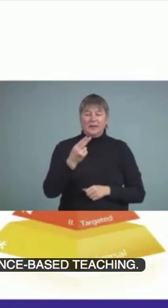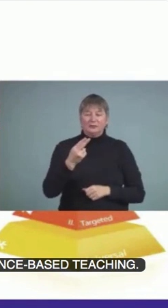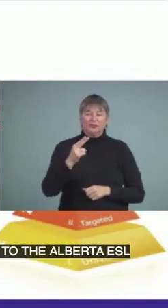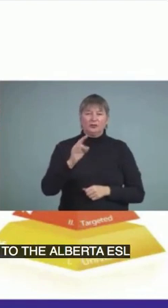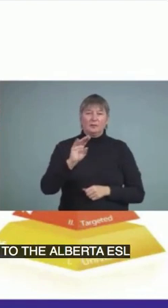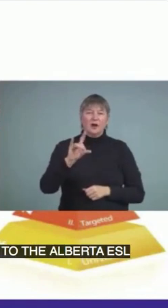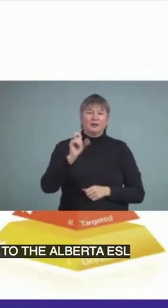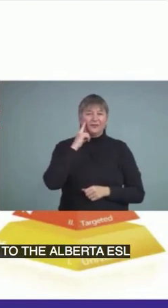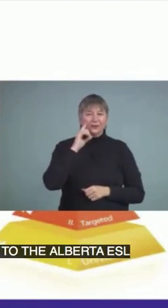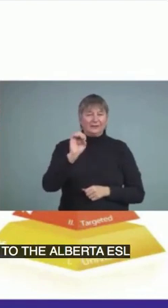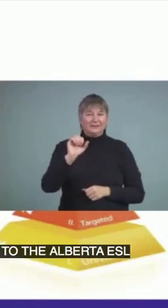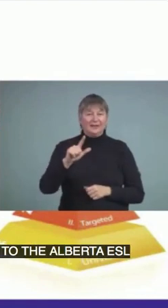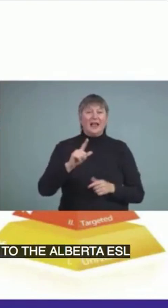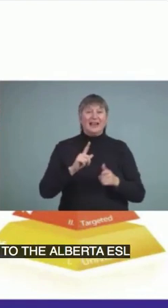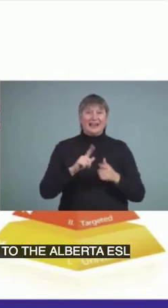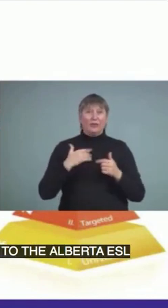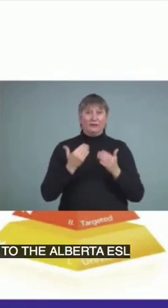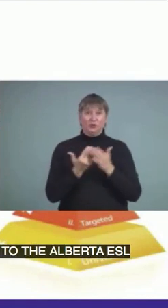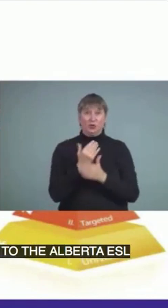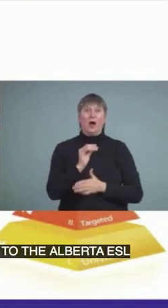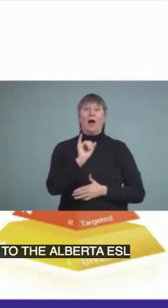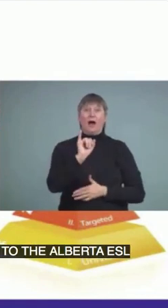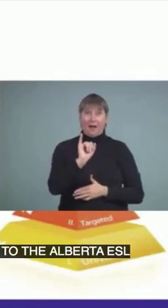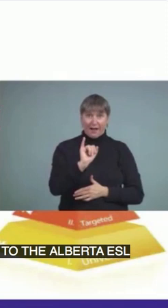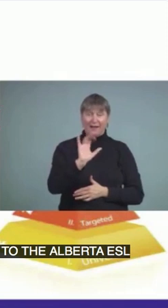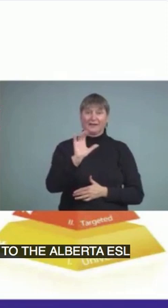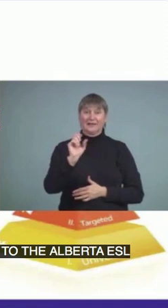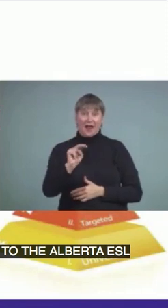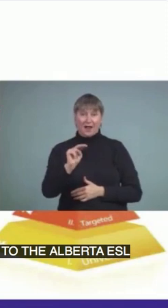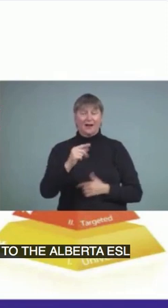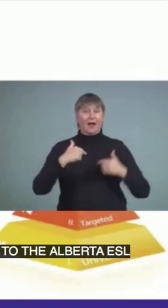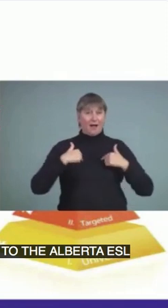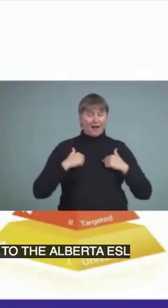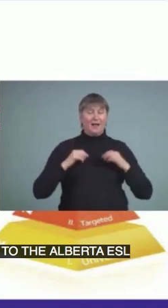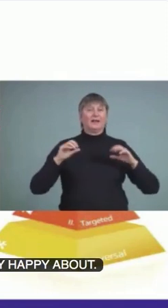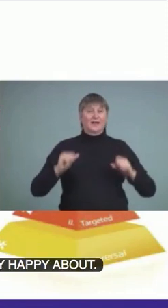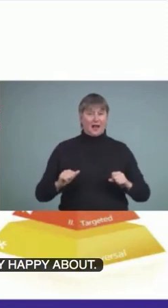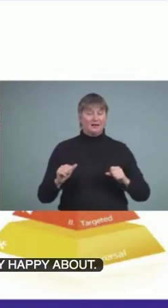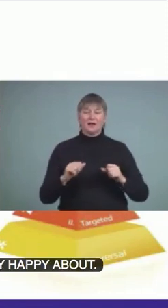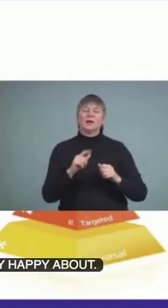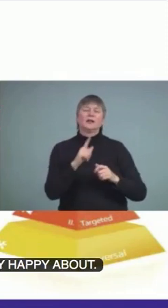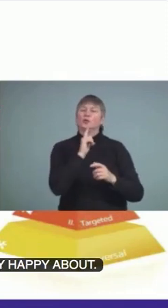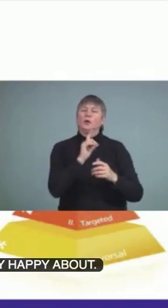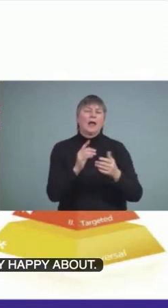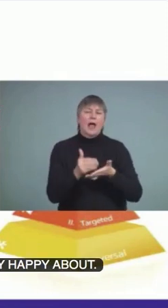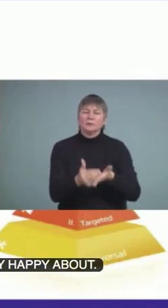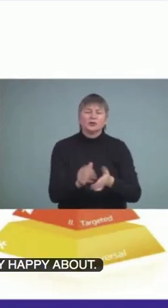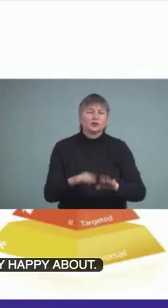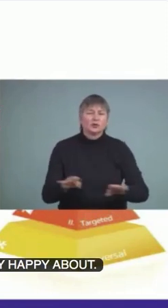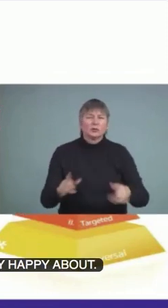statements, which I'm really happy about. That'll make a lot more sense to share with children when they're involved in their own assessment.